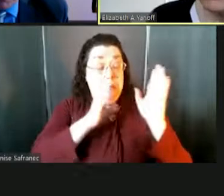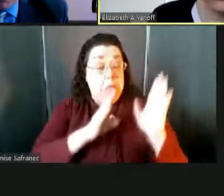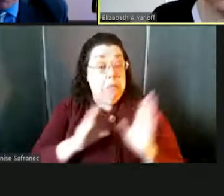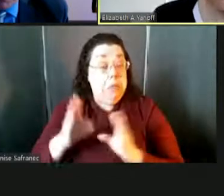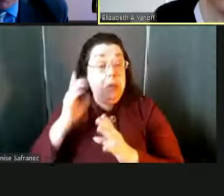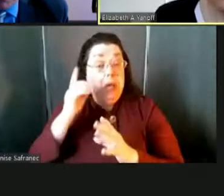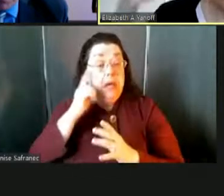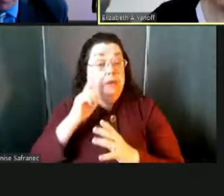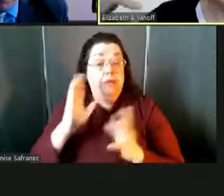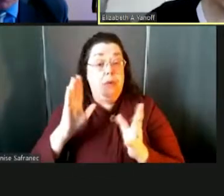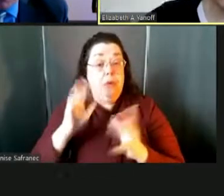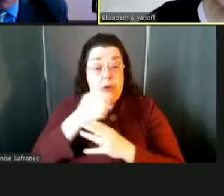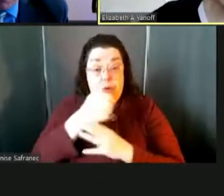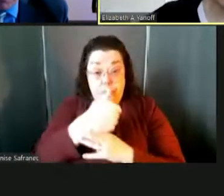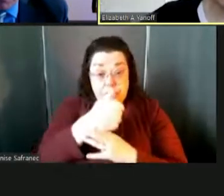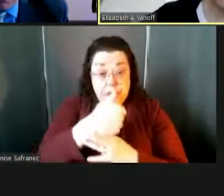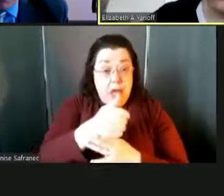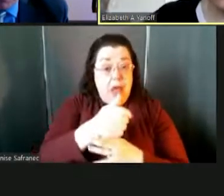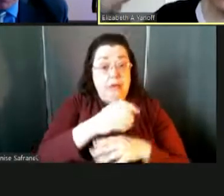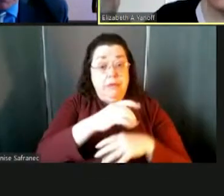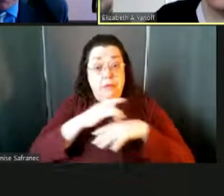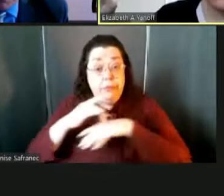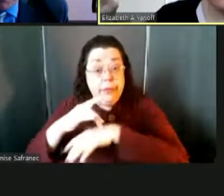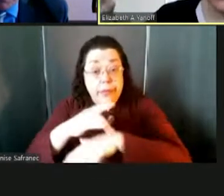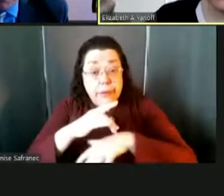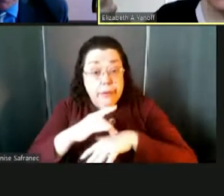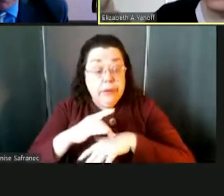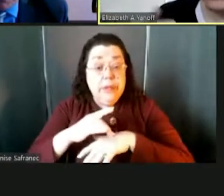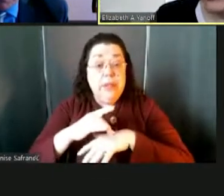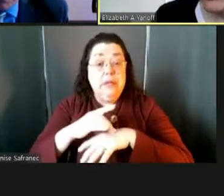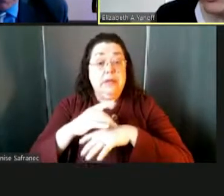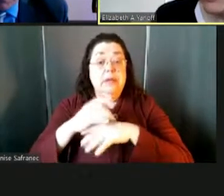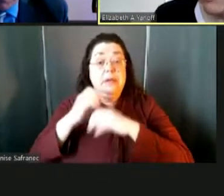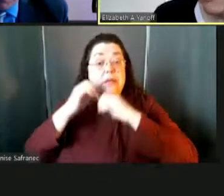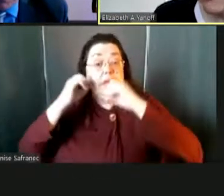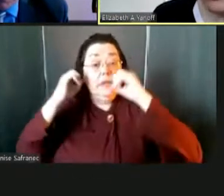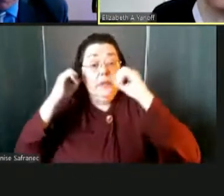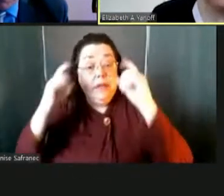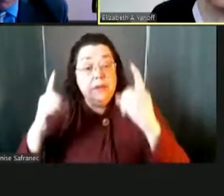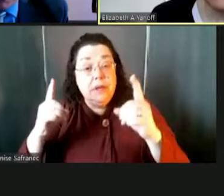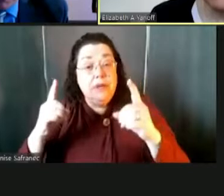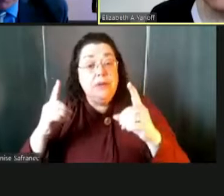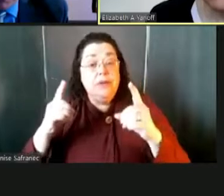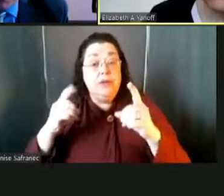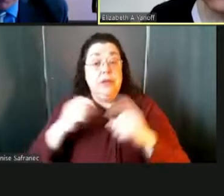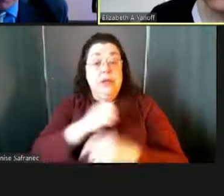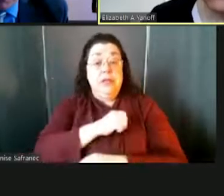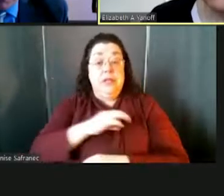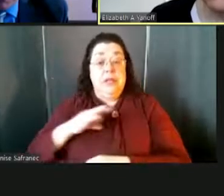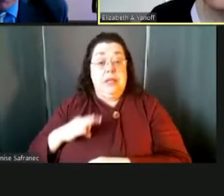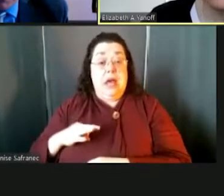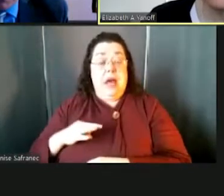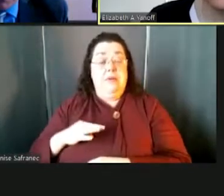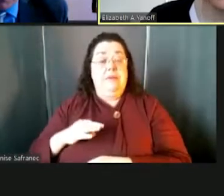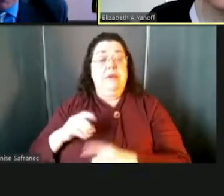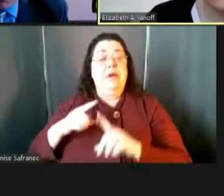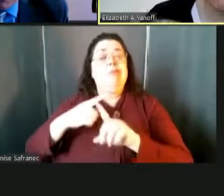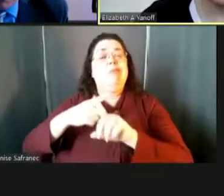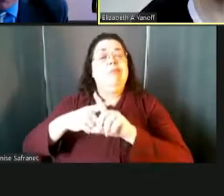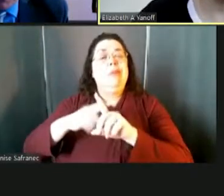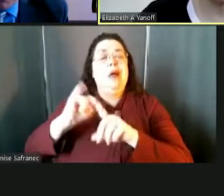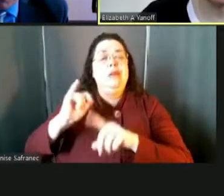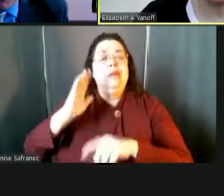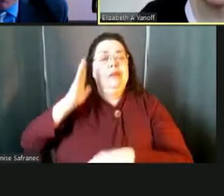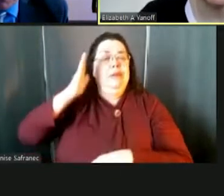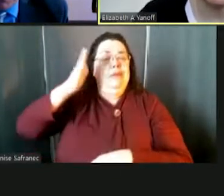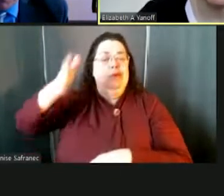yourself, like what resources do you have? And as the guidance keeps changing, but also planning for the future use of technology. And I'll let